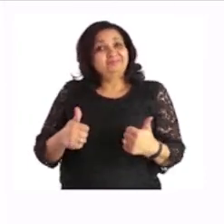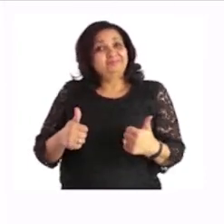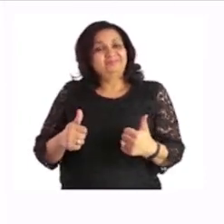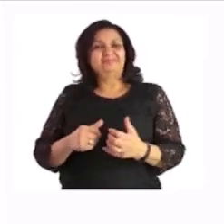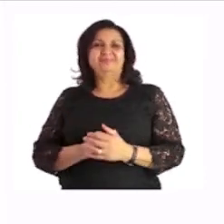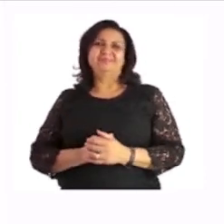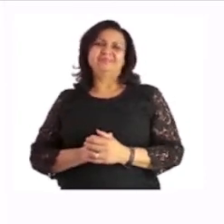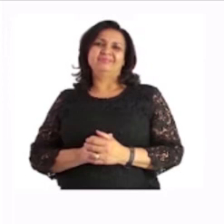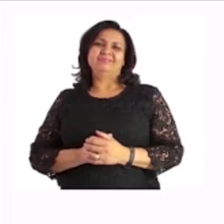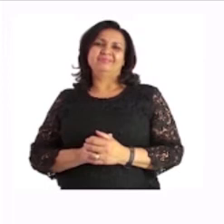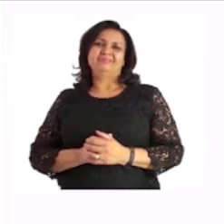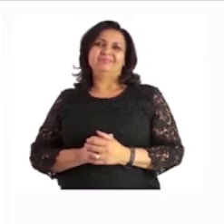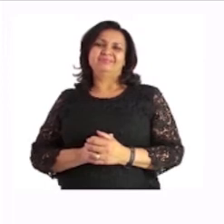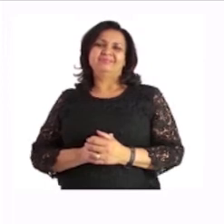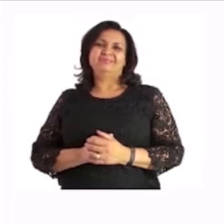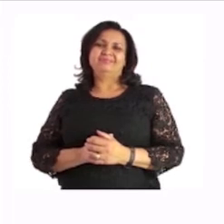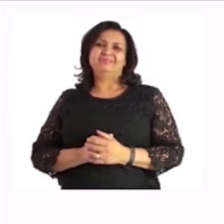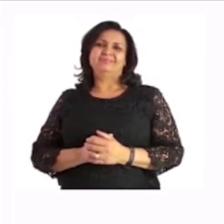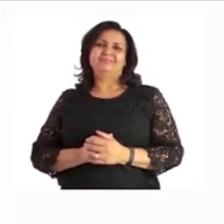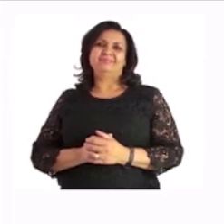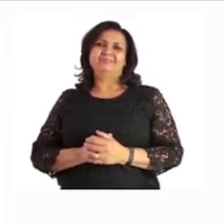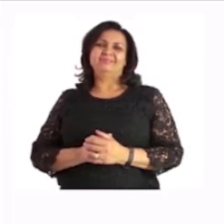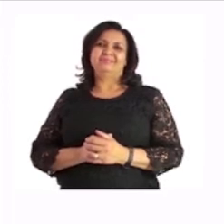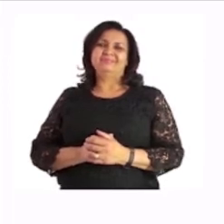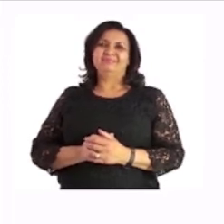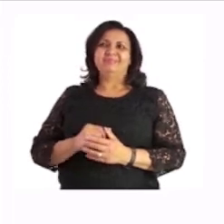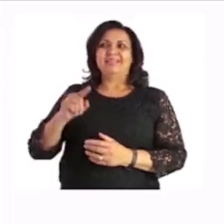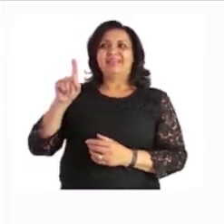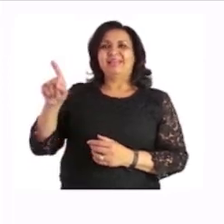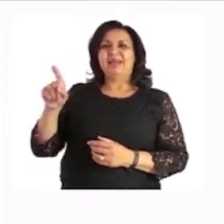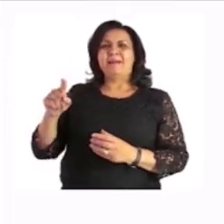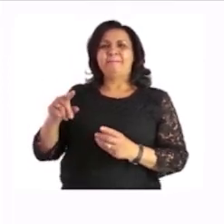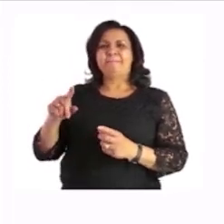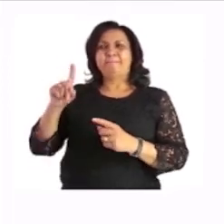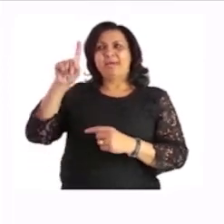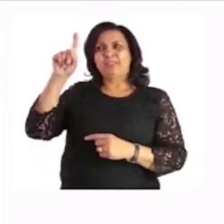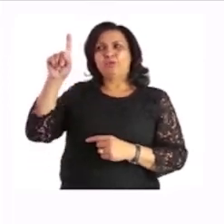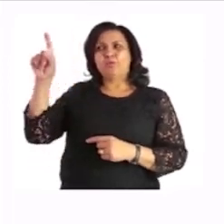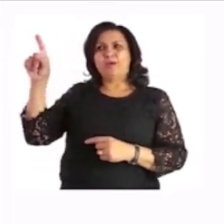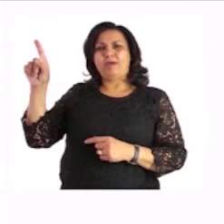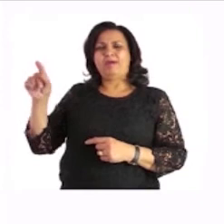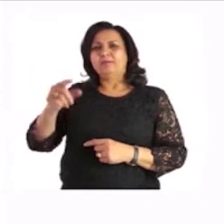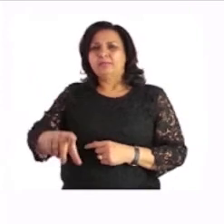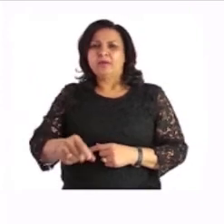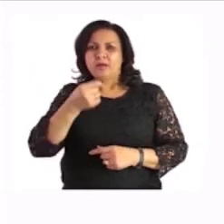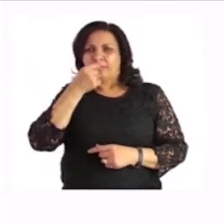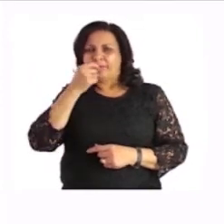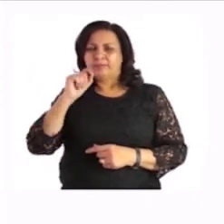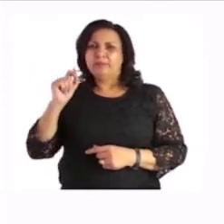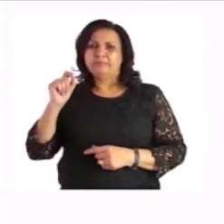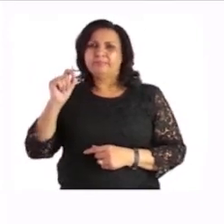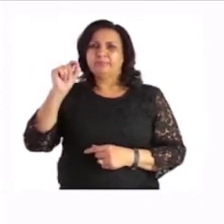Now, can we go to the big square next to the present? Then we take the pencil and from the top